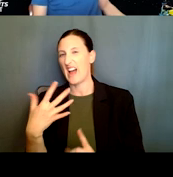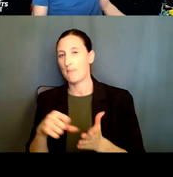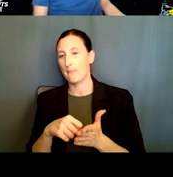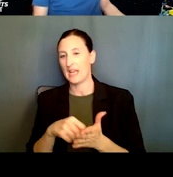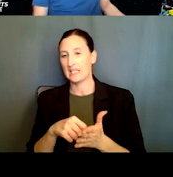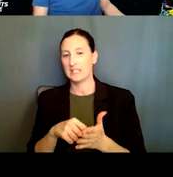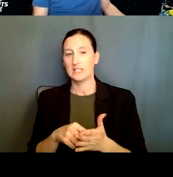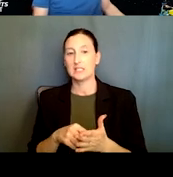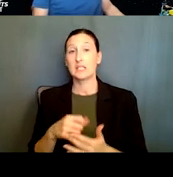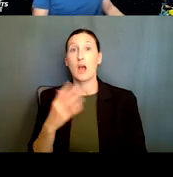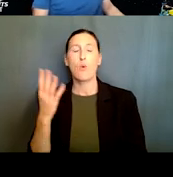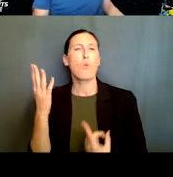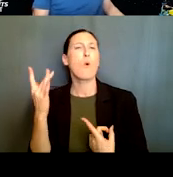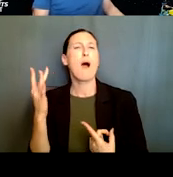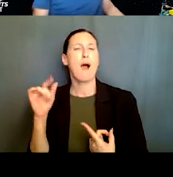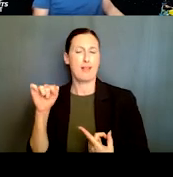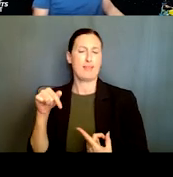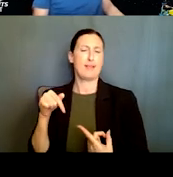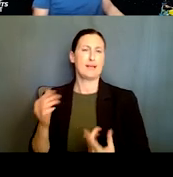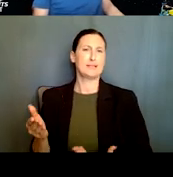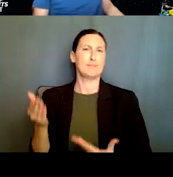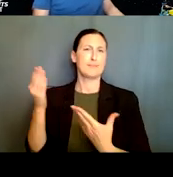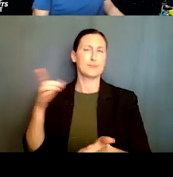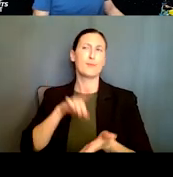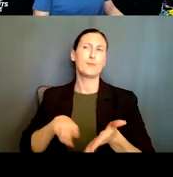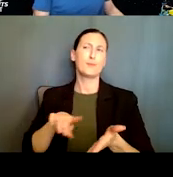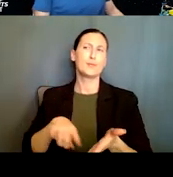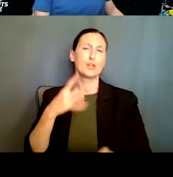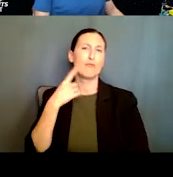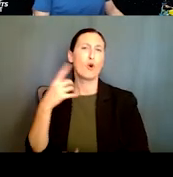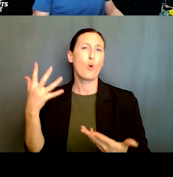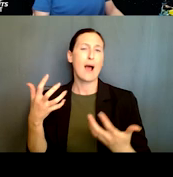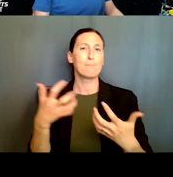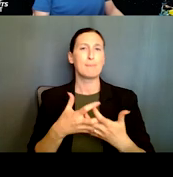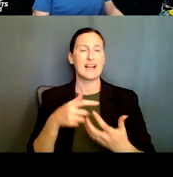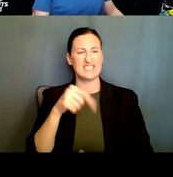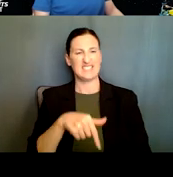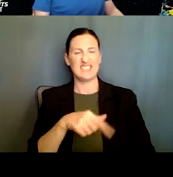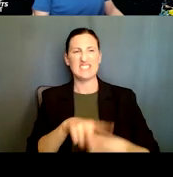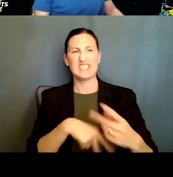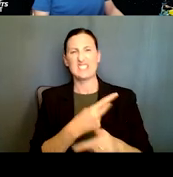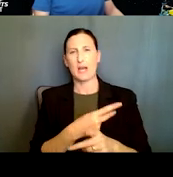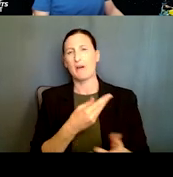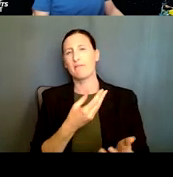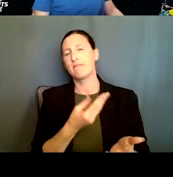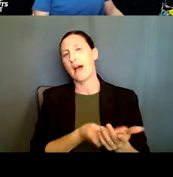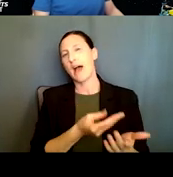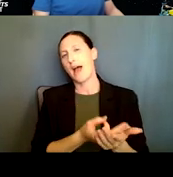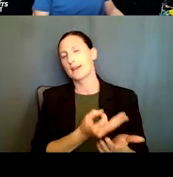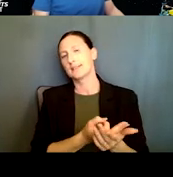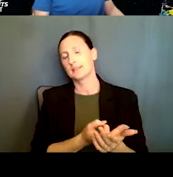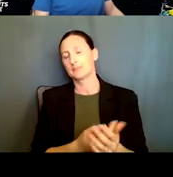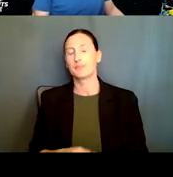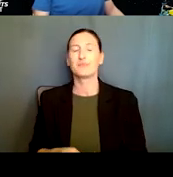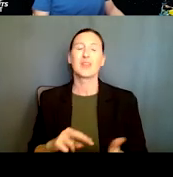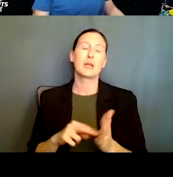this particular, uh, uh, is suitable for this, uh, type of funding, for this mechanism. In other words,